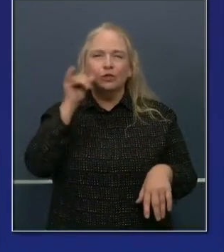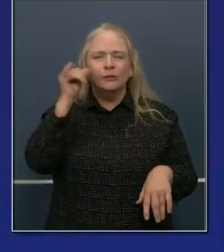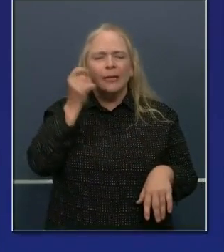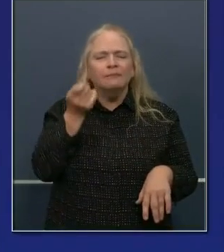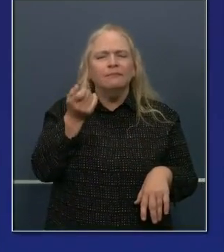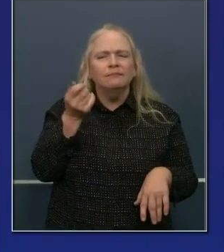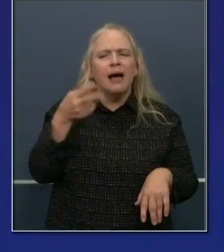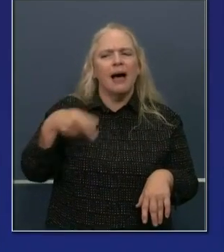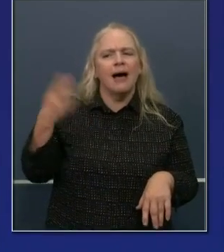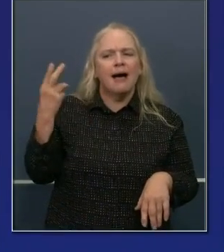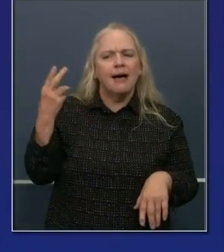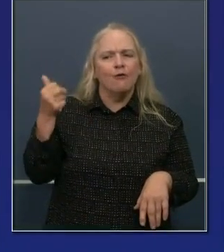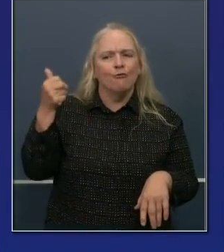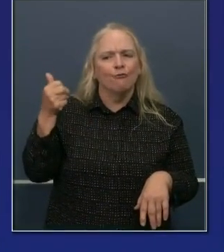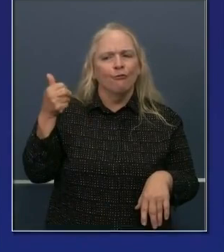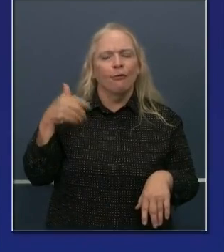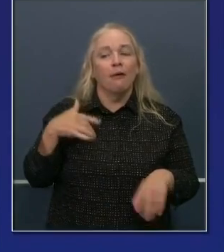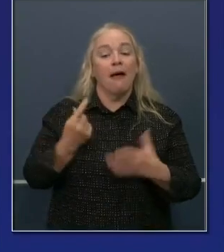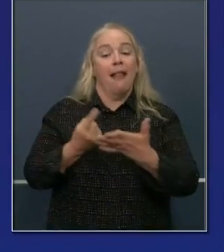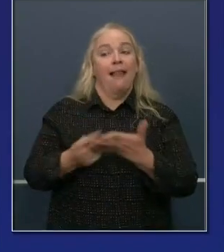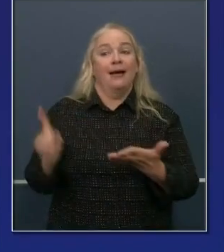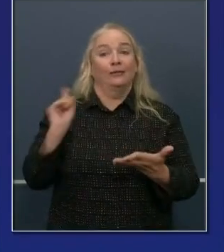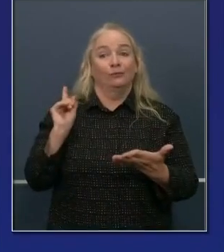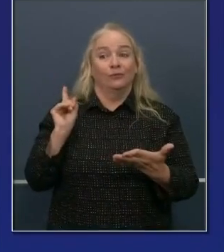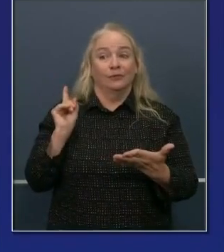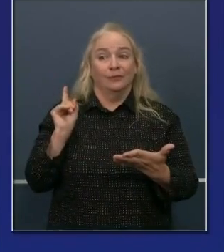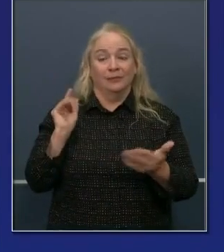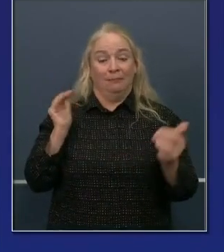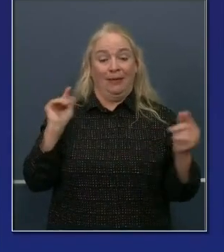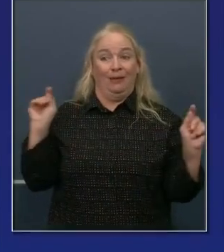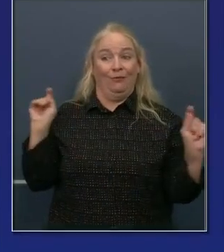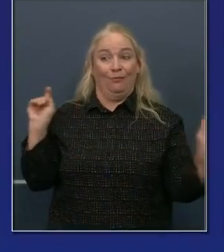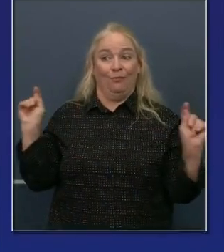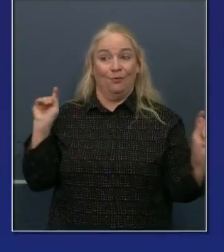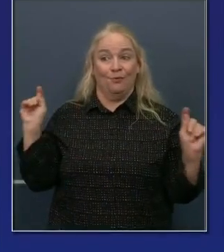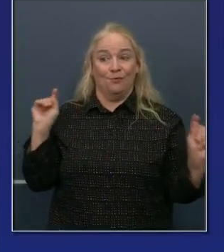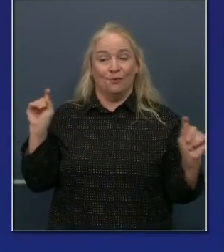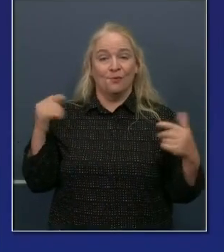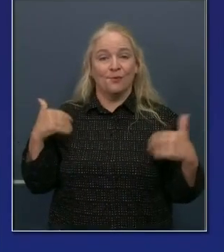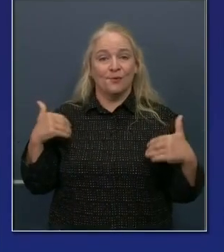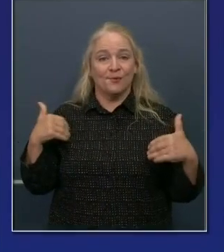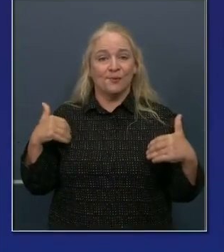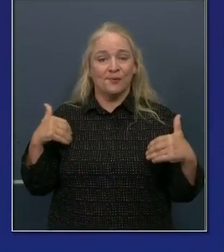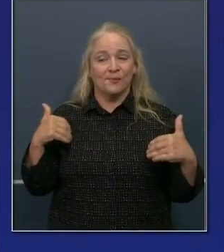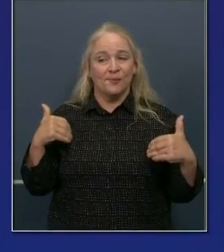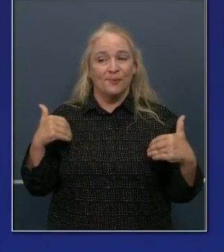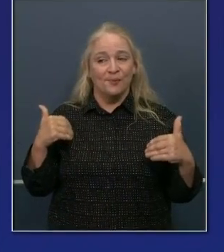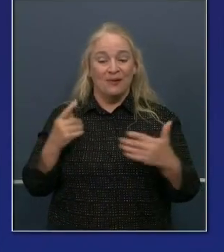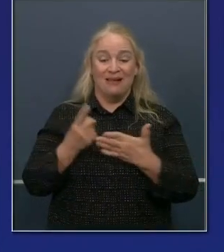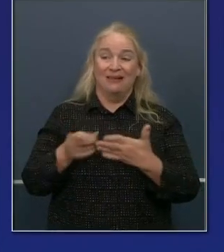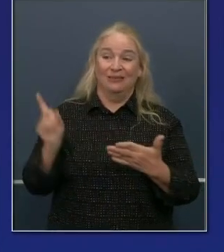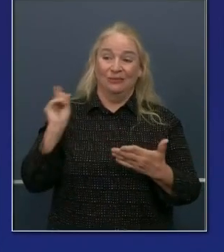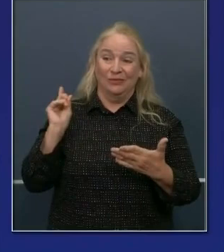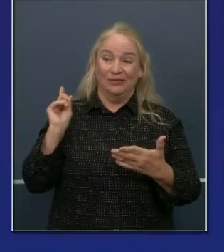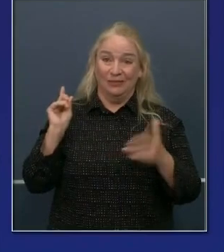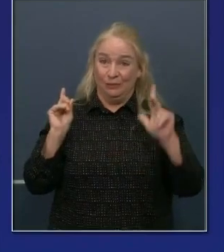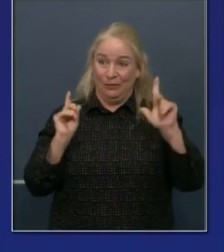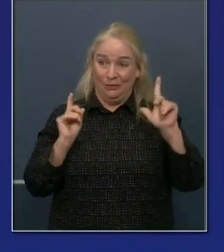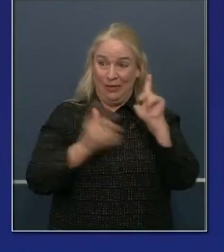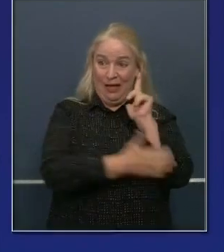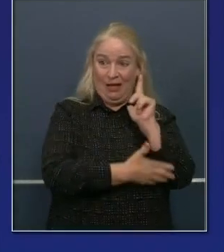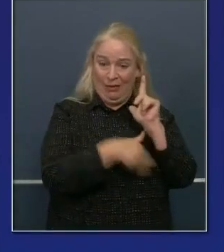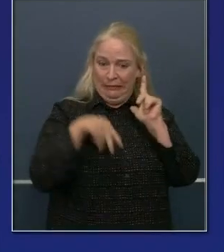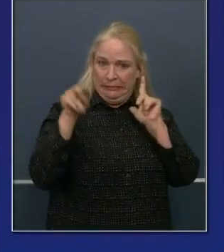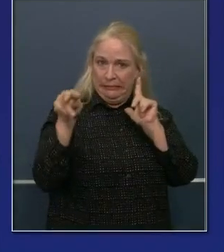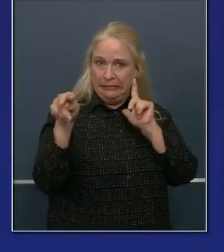Last week at this time, again, put it in perspective, again, 23 counties were on the monitor list, now 30. Last